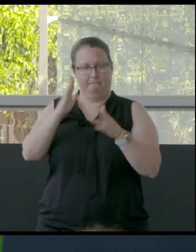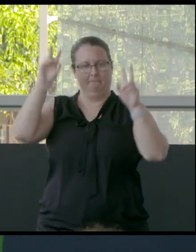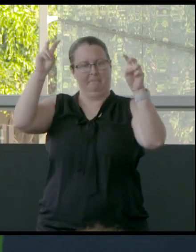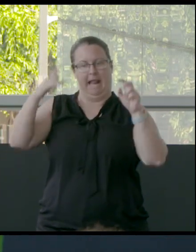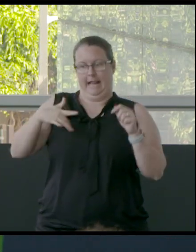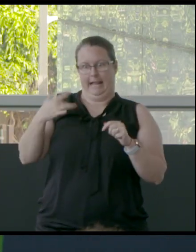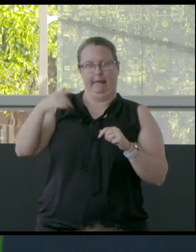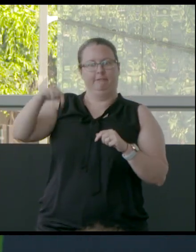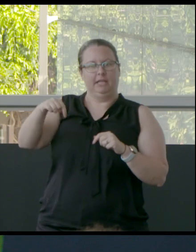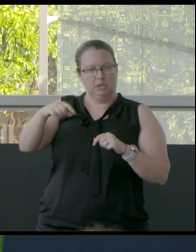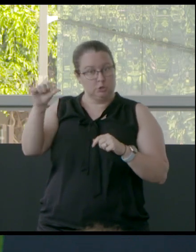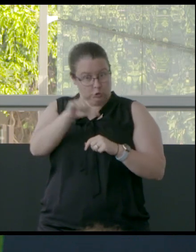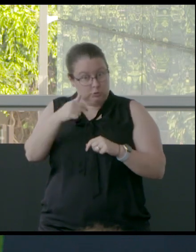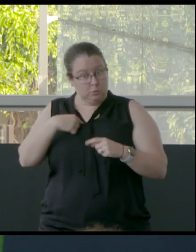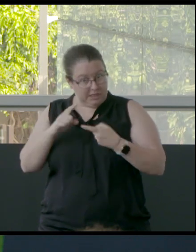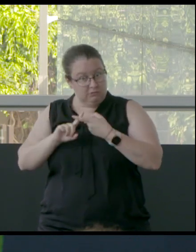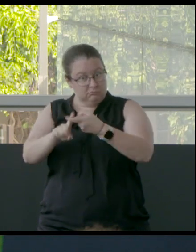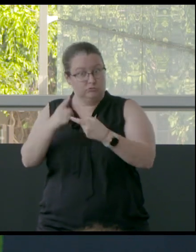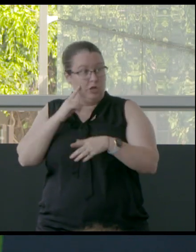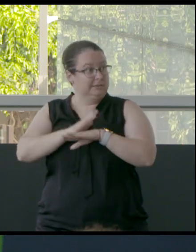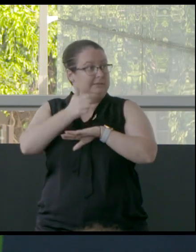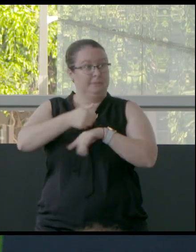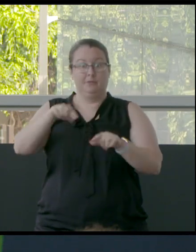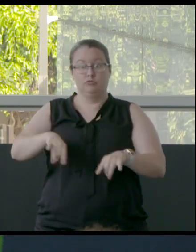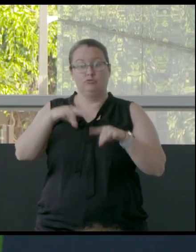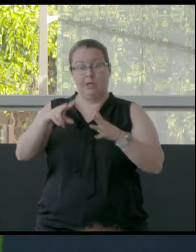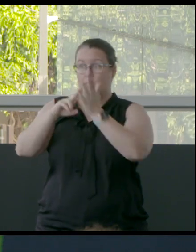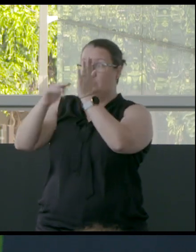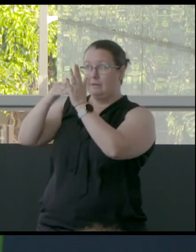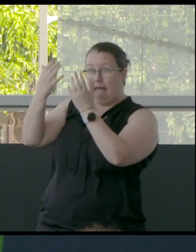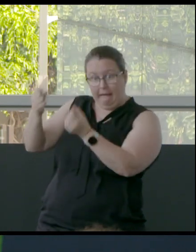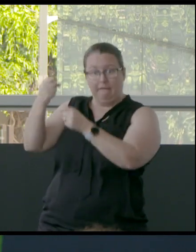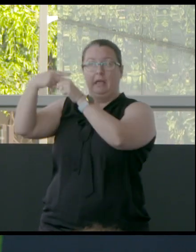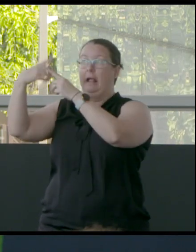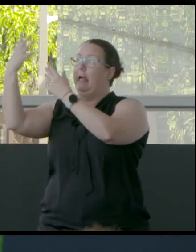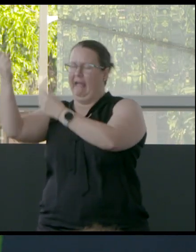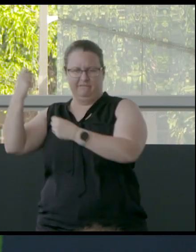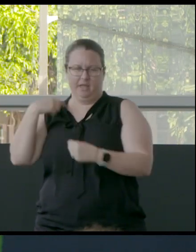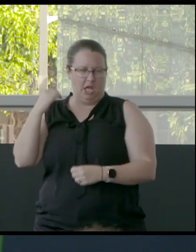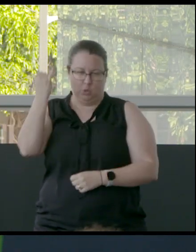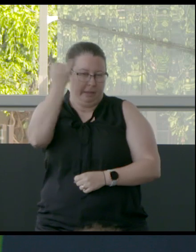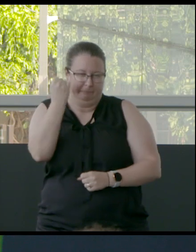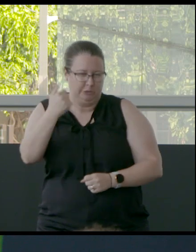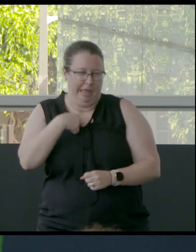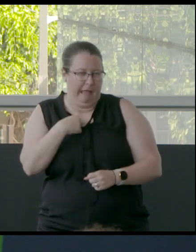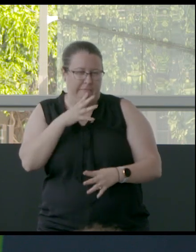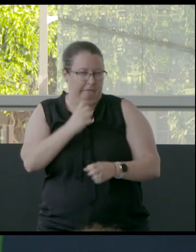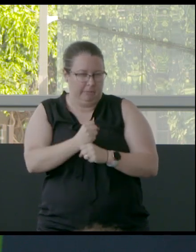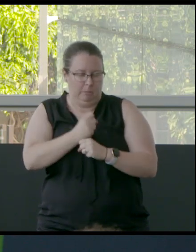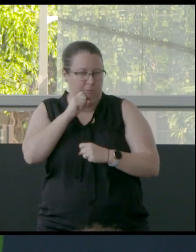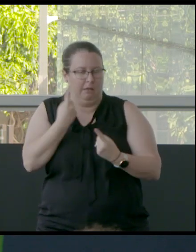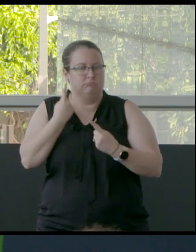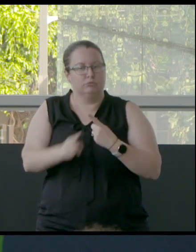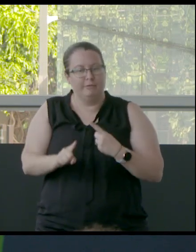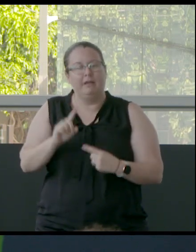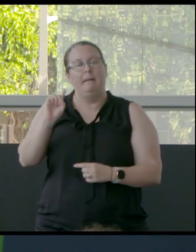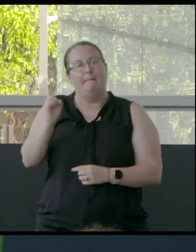considering here? I mean, I can't imagine that it would ever be endorsed at a kind of Commonwealth or state level, but